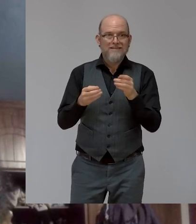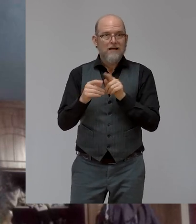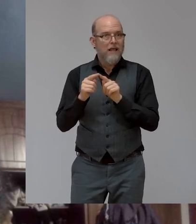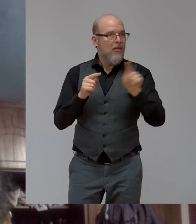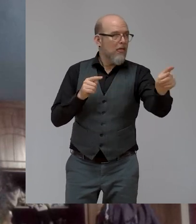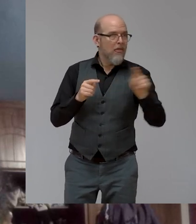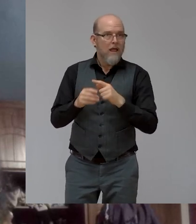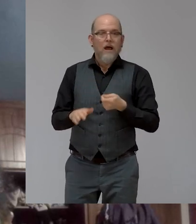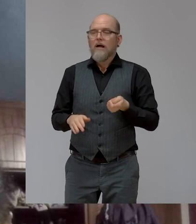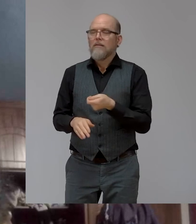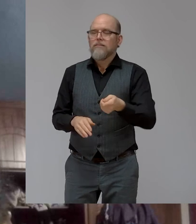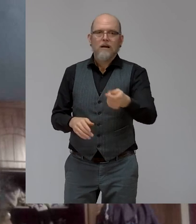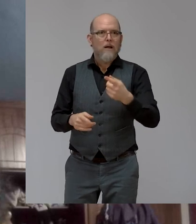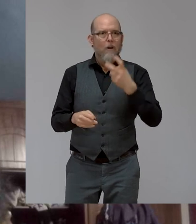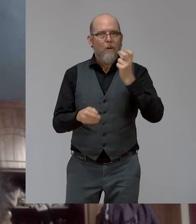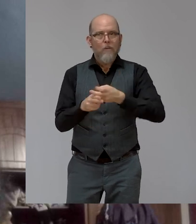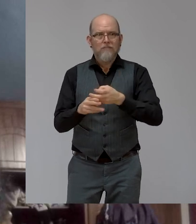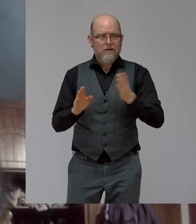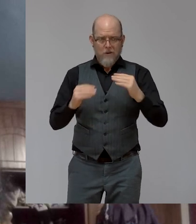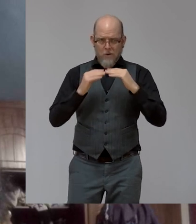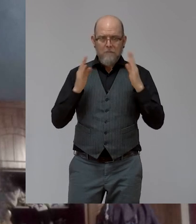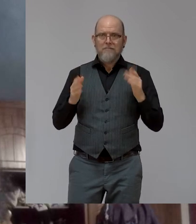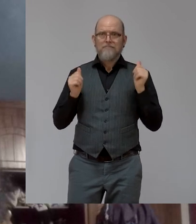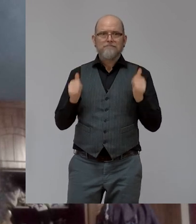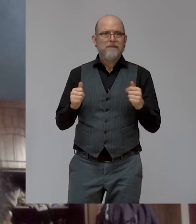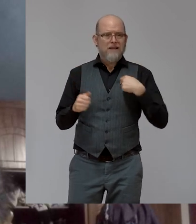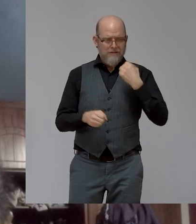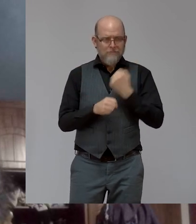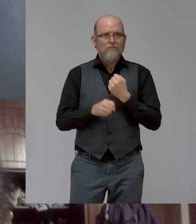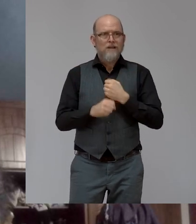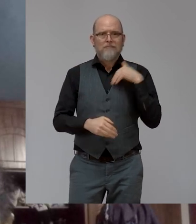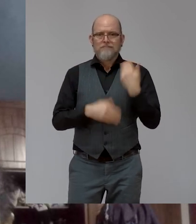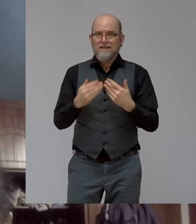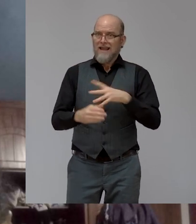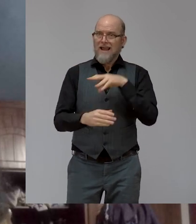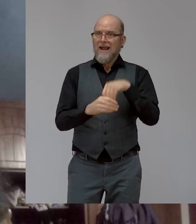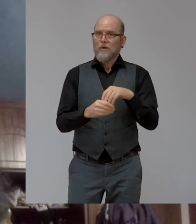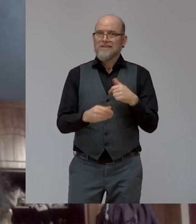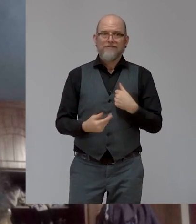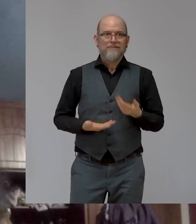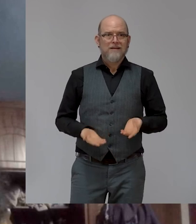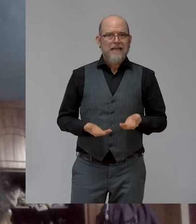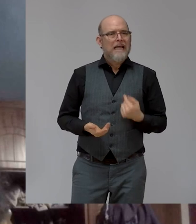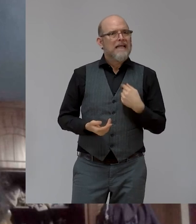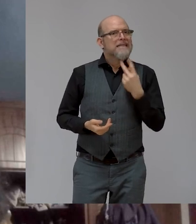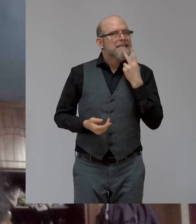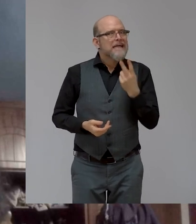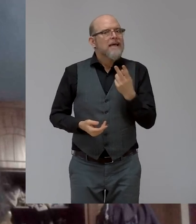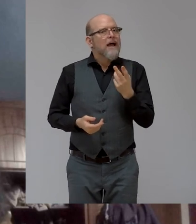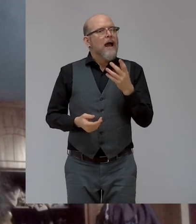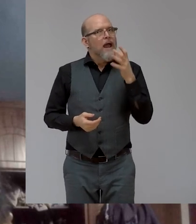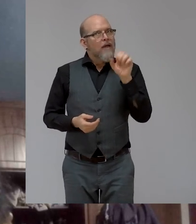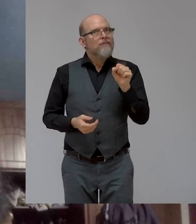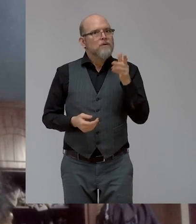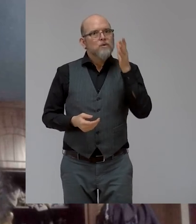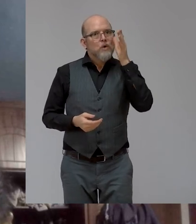work is going to be more inclusive and we have got enough of discrimination and prejudice in the past. So I see that the future is bright